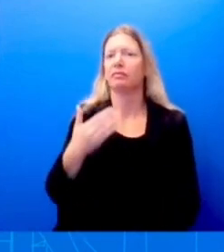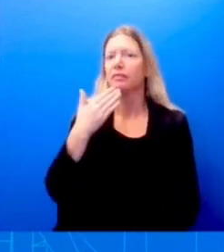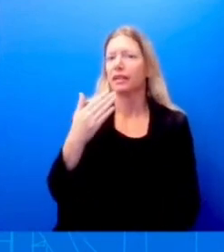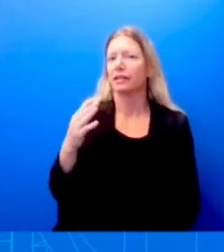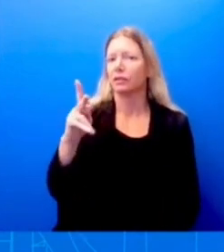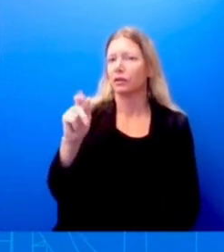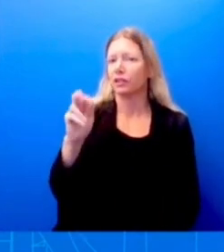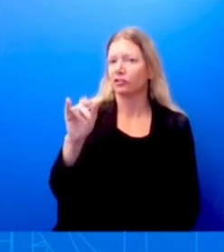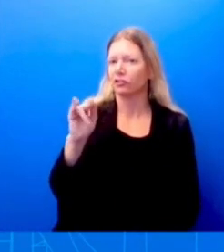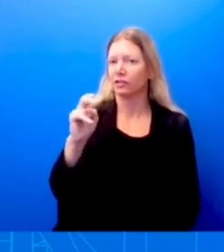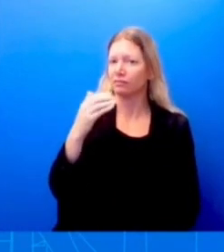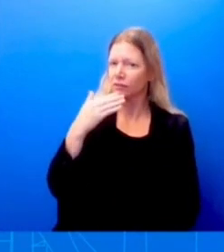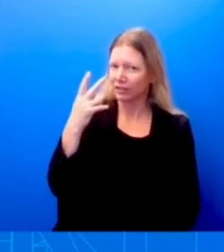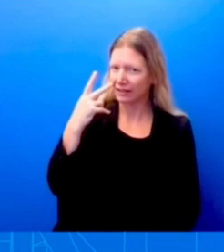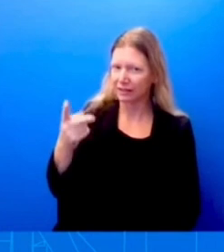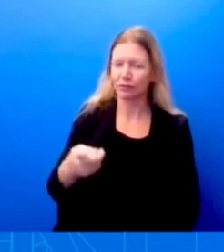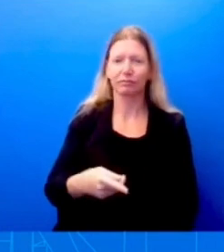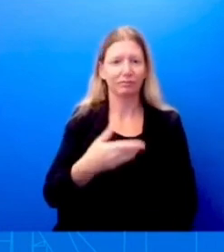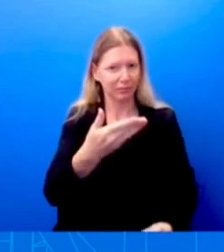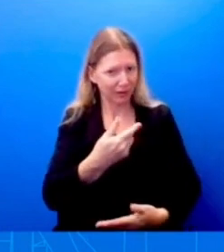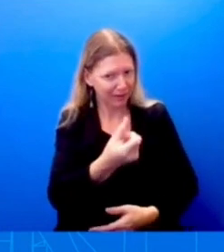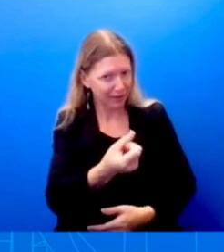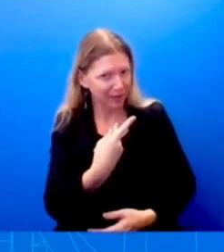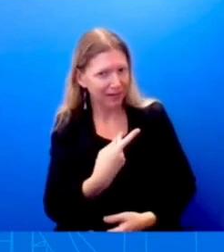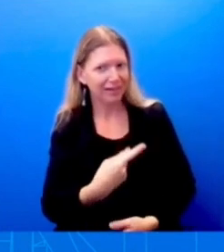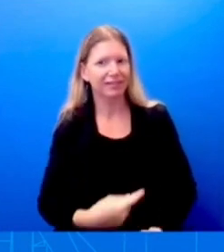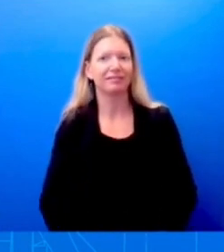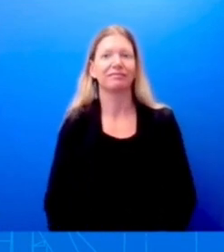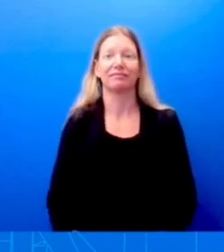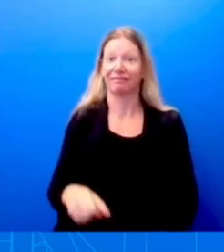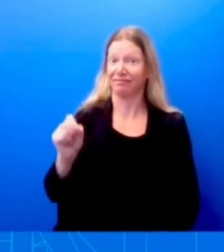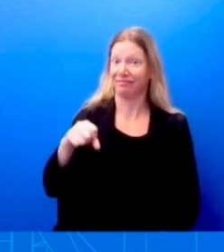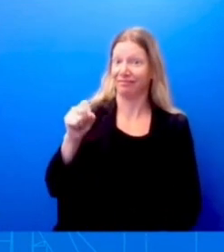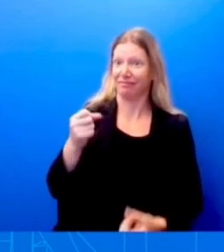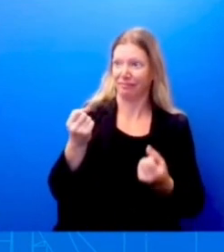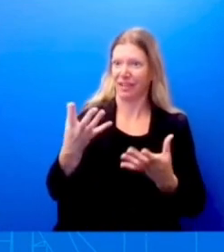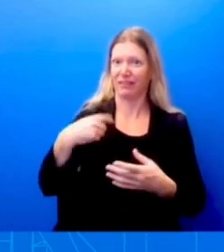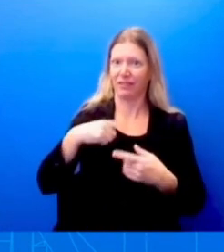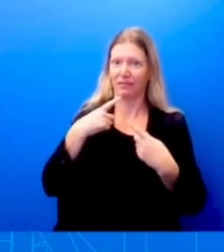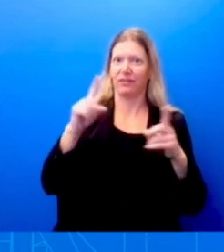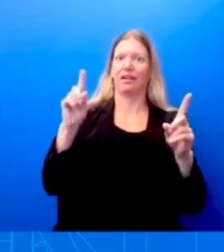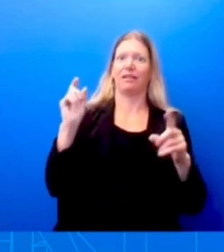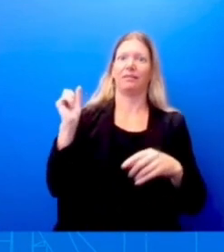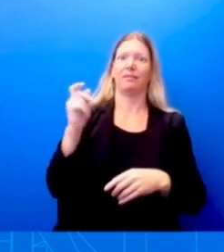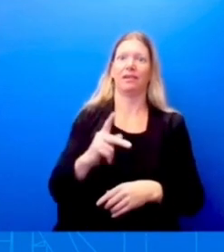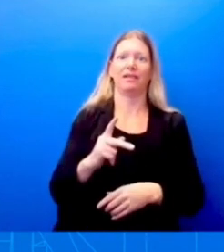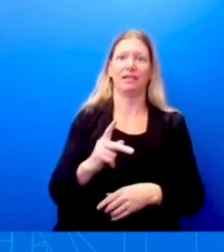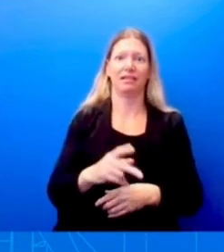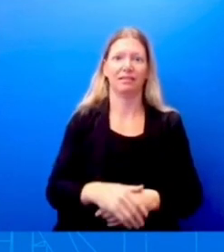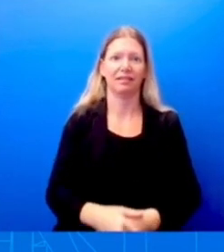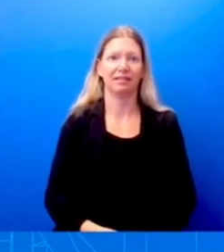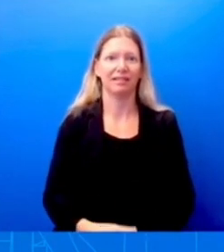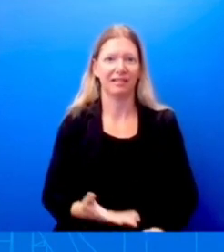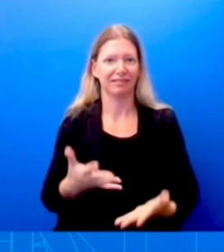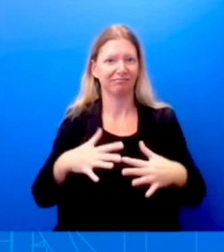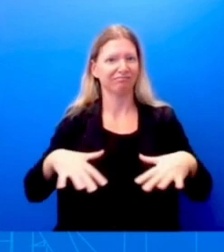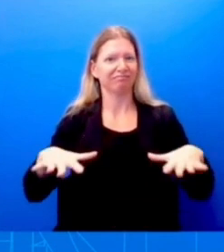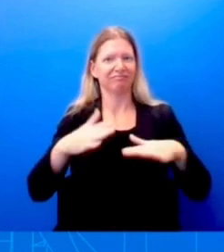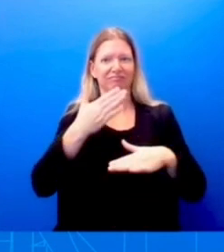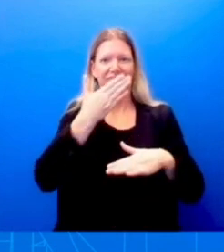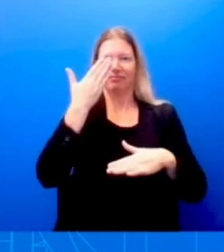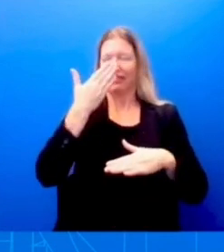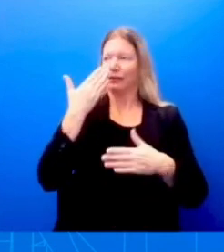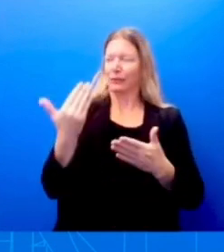back. It has for a lot of us. Good to see you. It still has the new briefing room smell. Oh, it does, like a new car. Yeah. In the